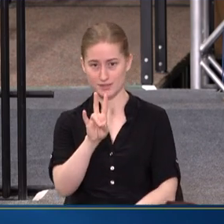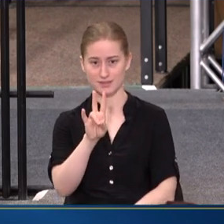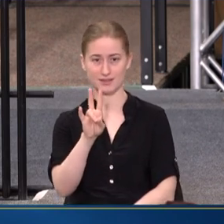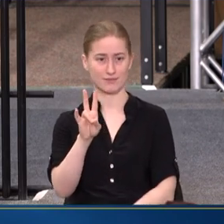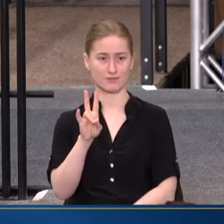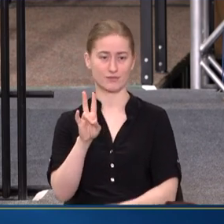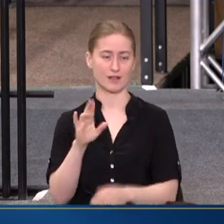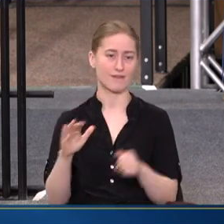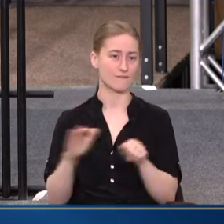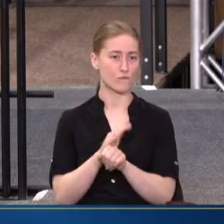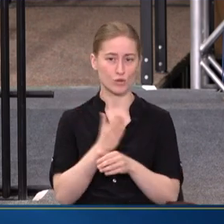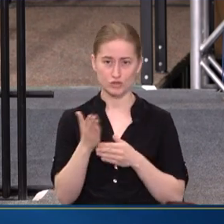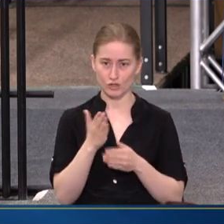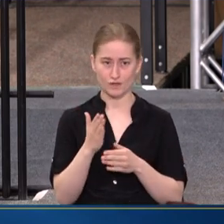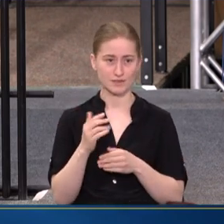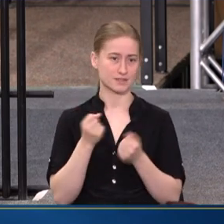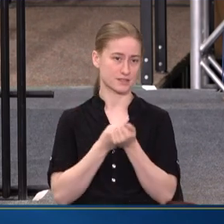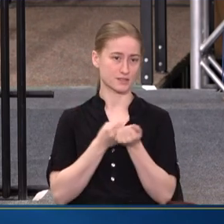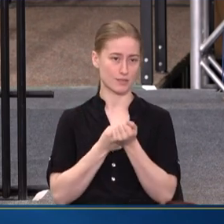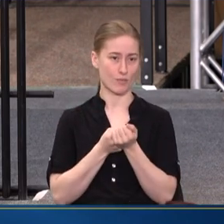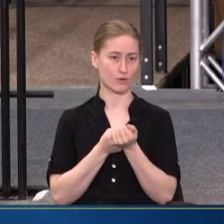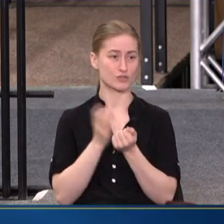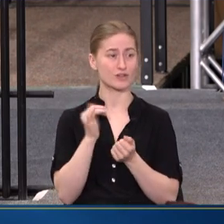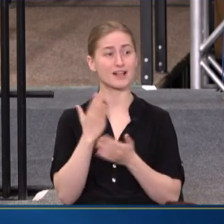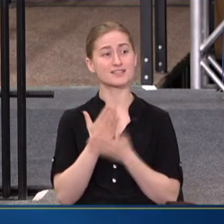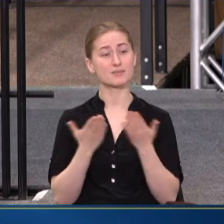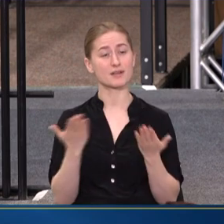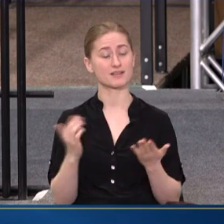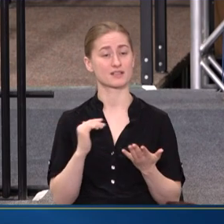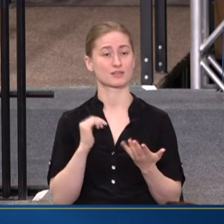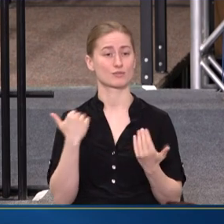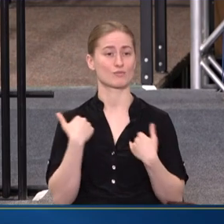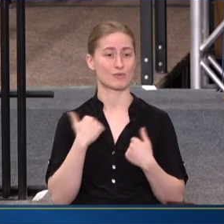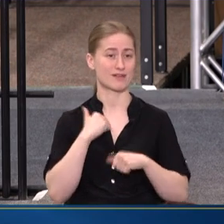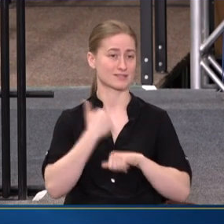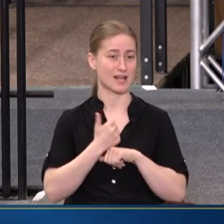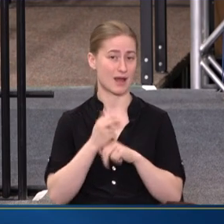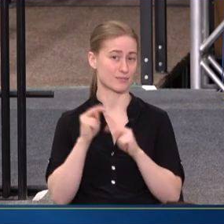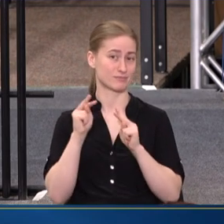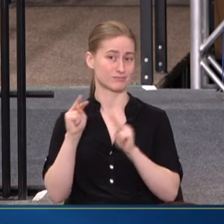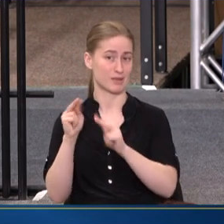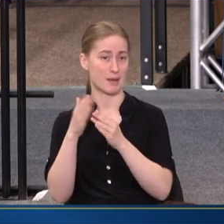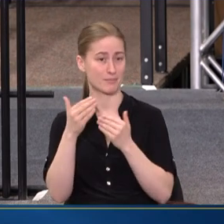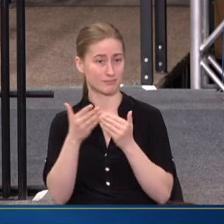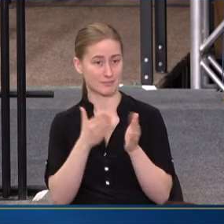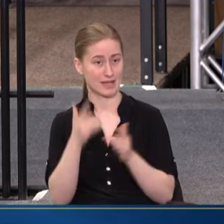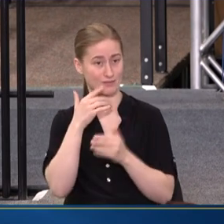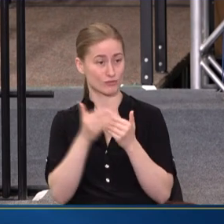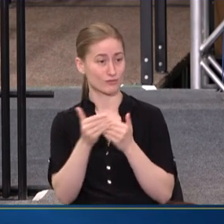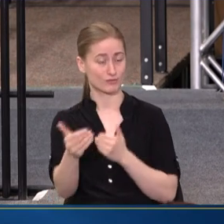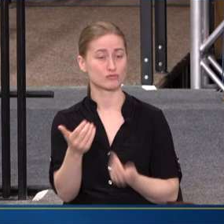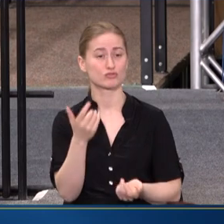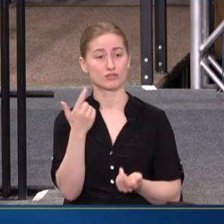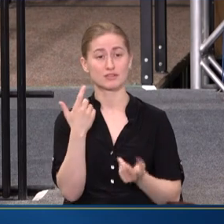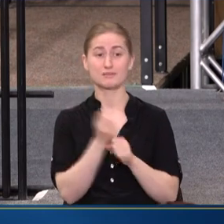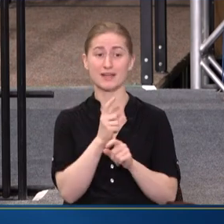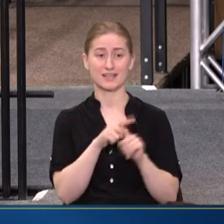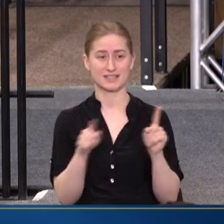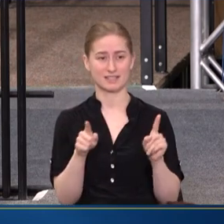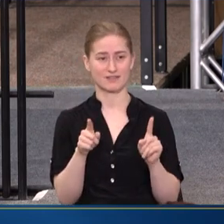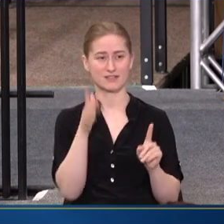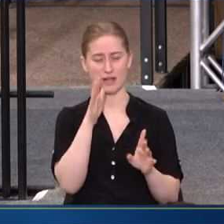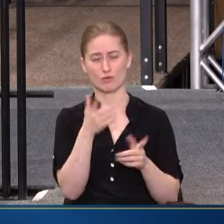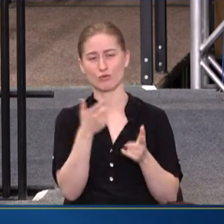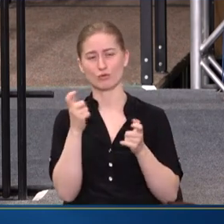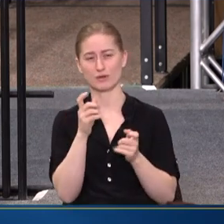SUPPORTS. SO THOSE ARE JUST SOME OF THE THINGS THAT WE HAVE IN PLACE RELATED TO 988. IT'S JUST, IT'S MAKING A DIFFERENCE. AND I'LL QUICKLY SHARE